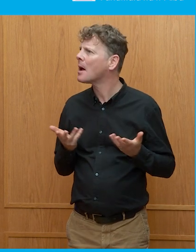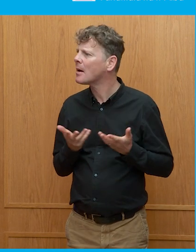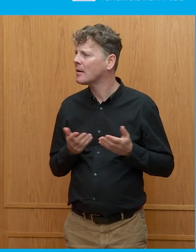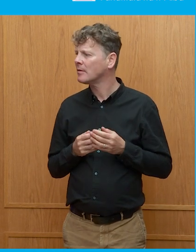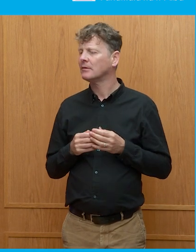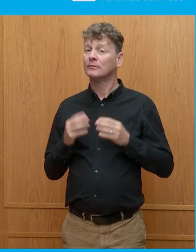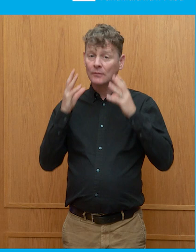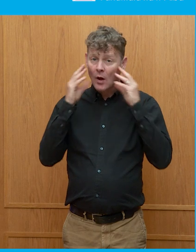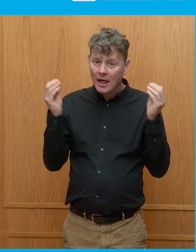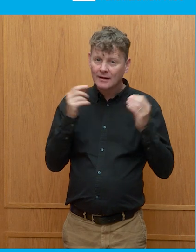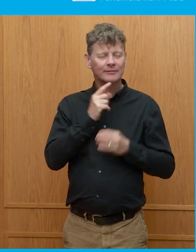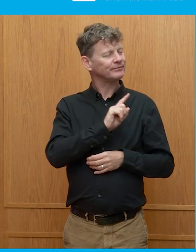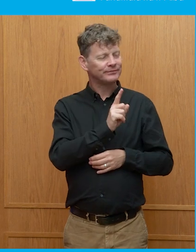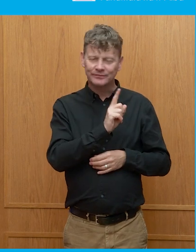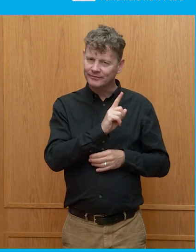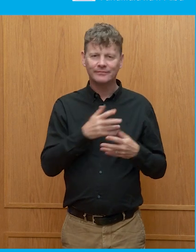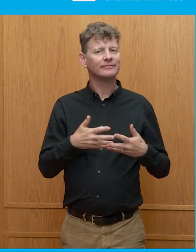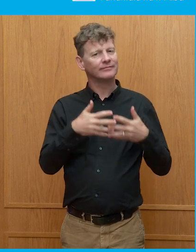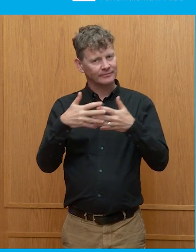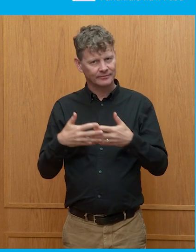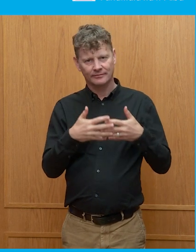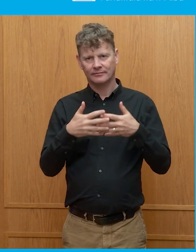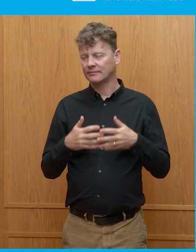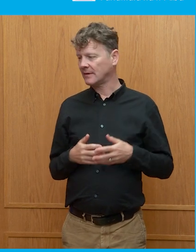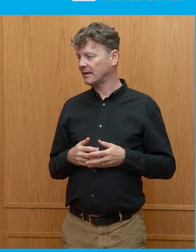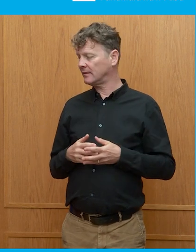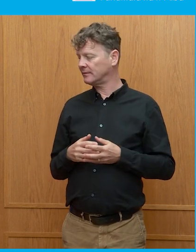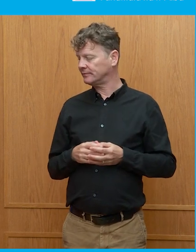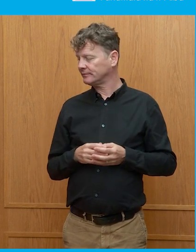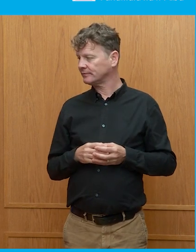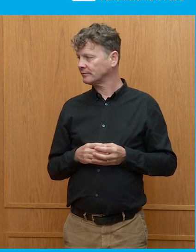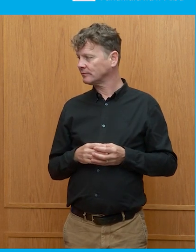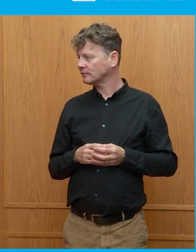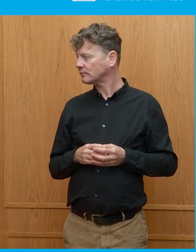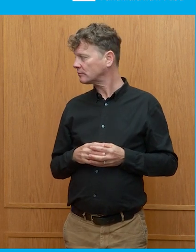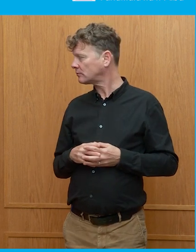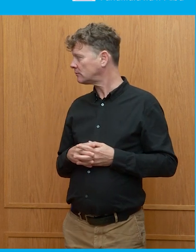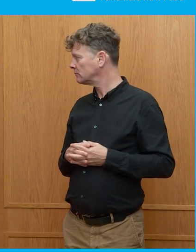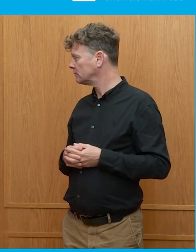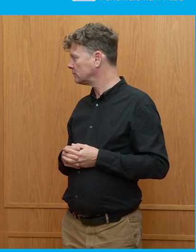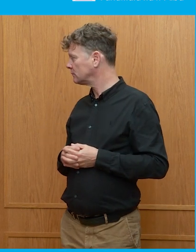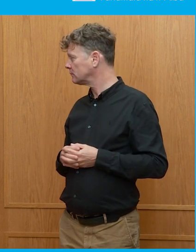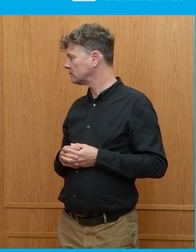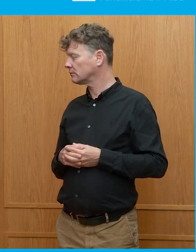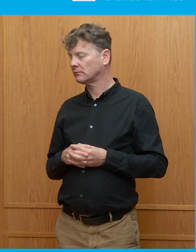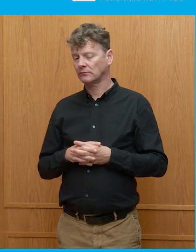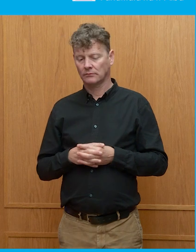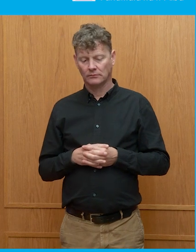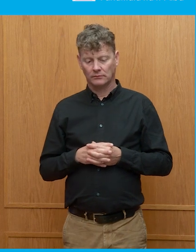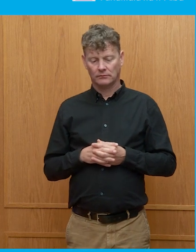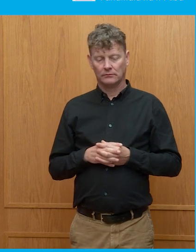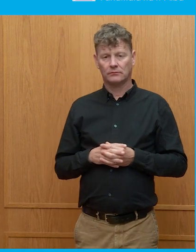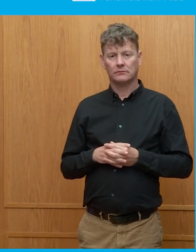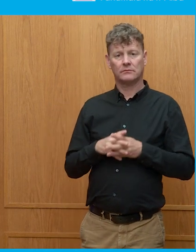In the United States. And, of course, it is interesting because the international community